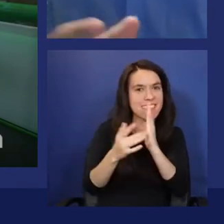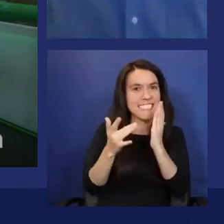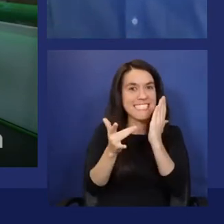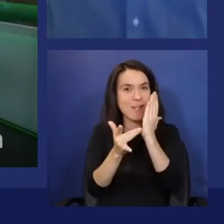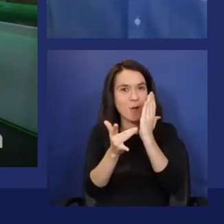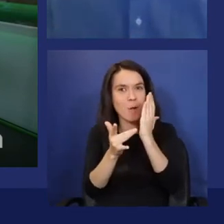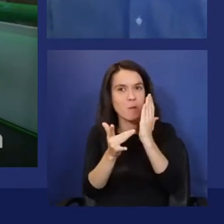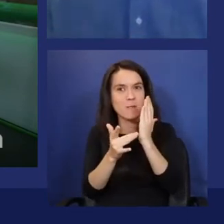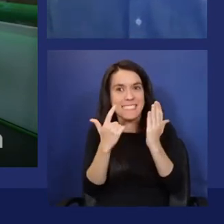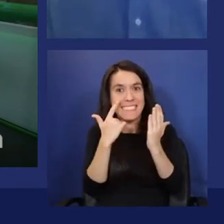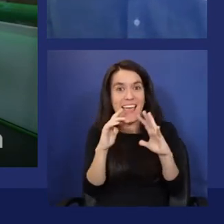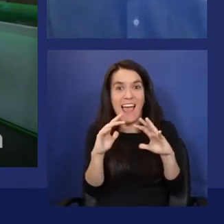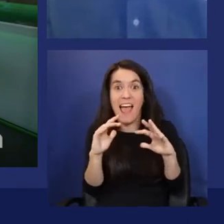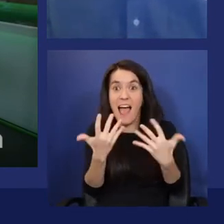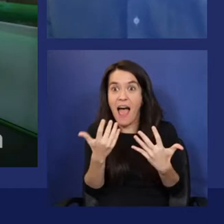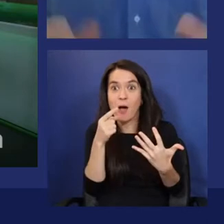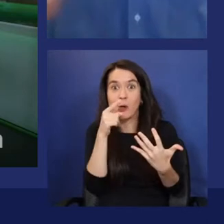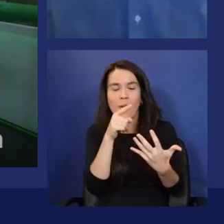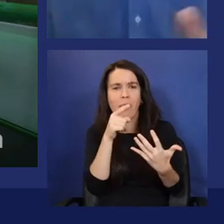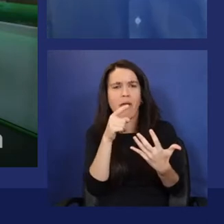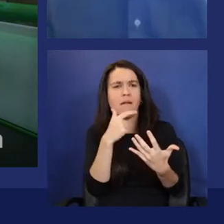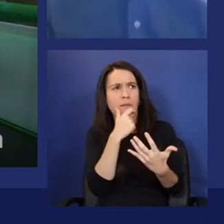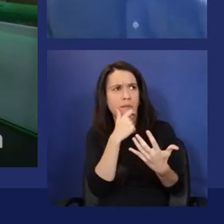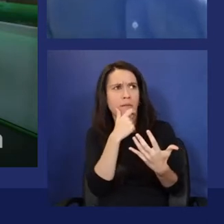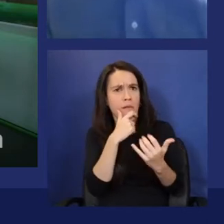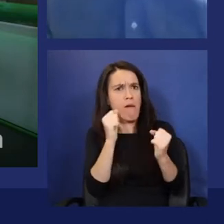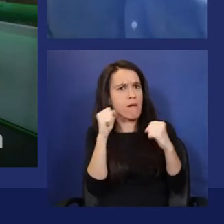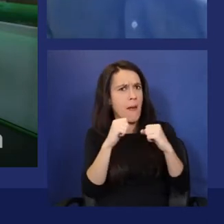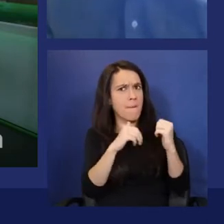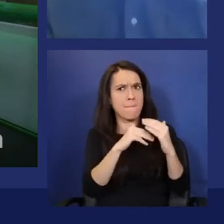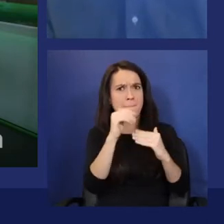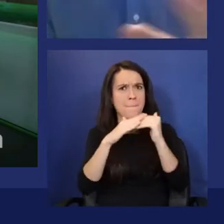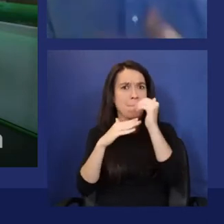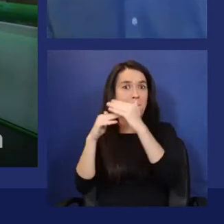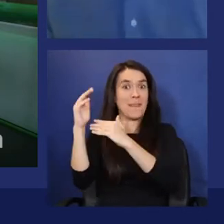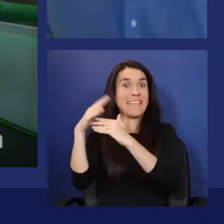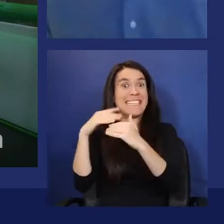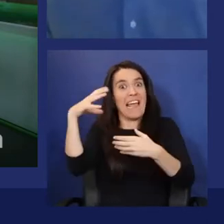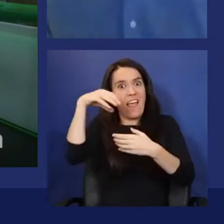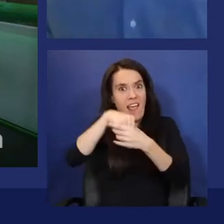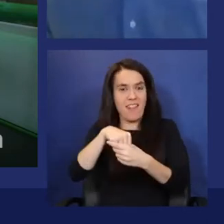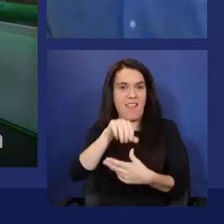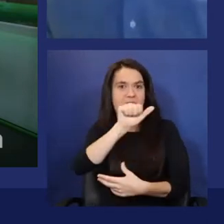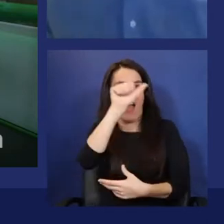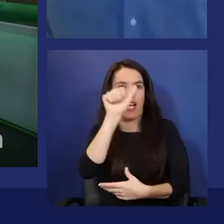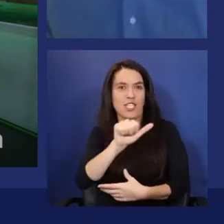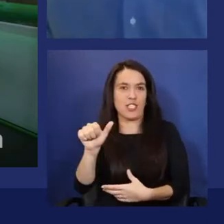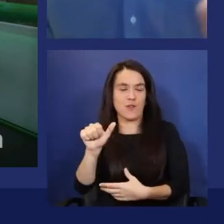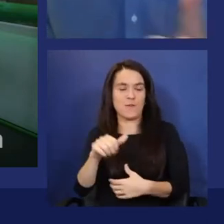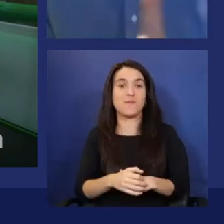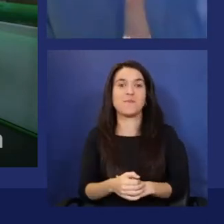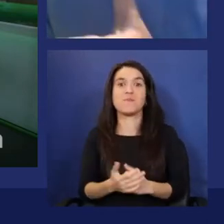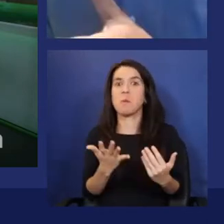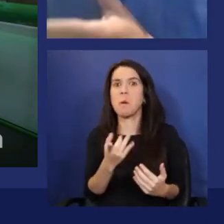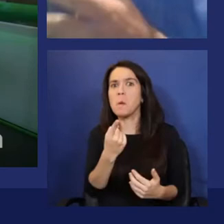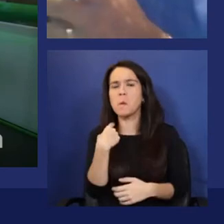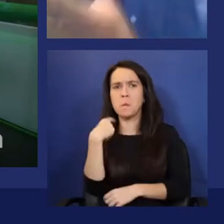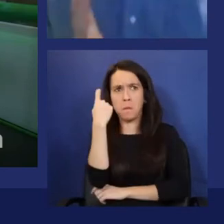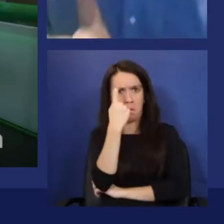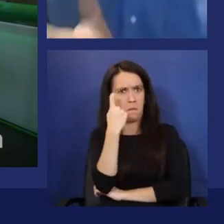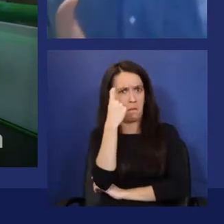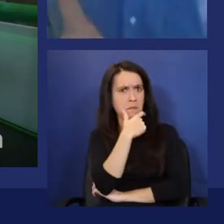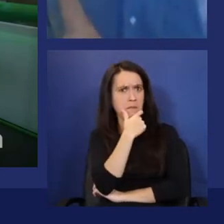something like this can be built in the Azure platform. Now, if you were wondering, this is